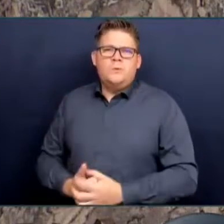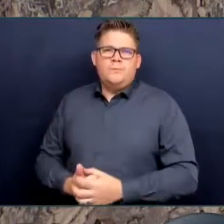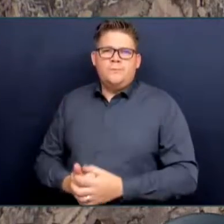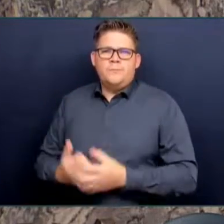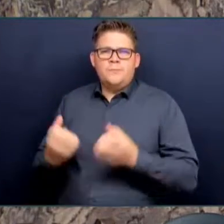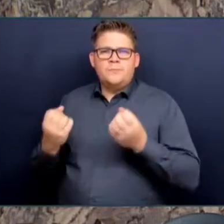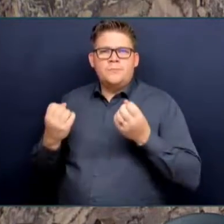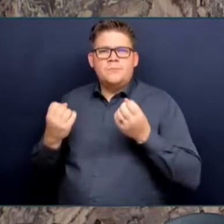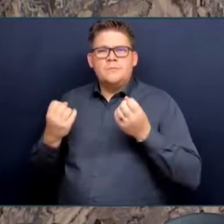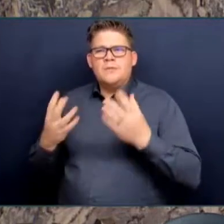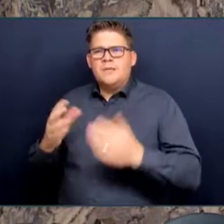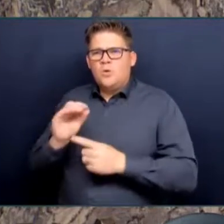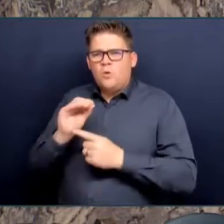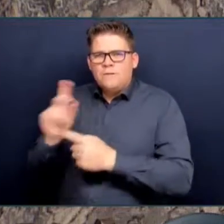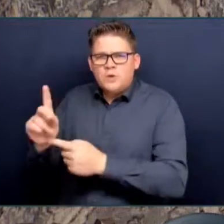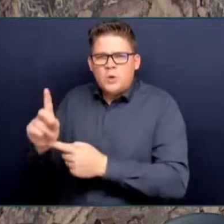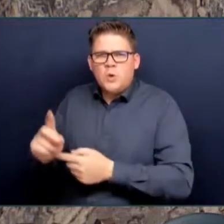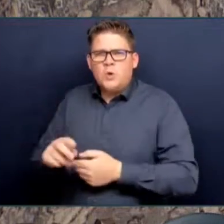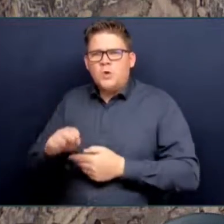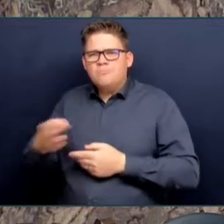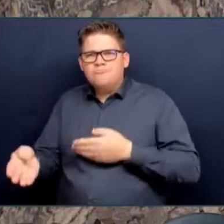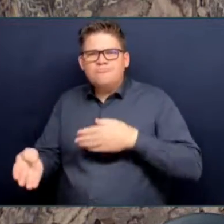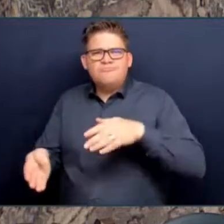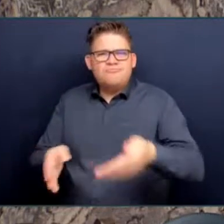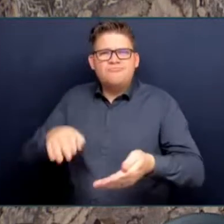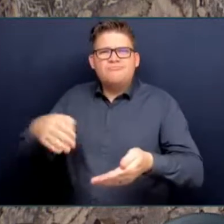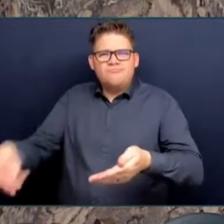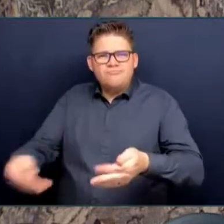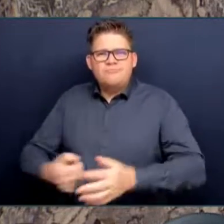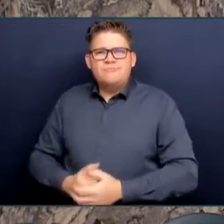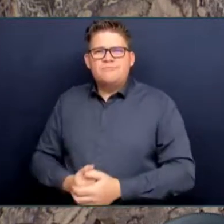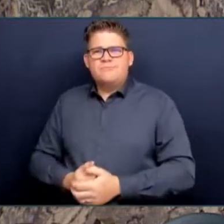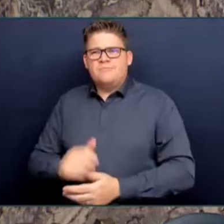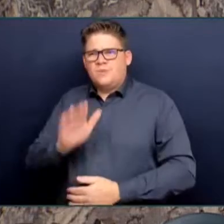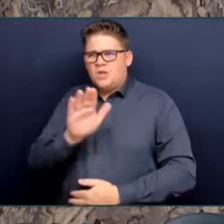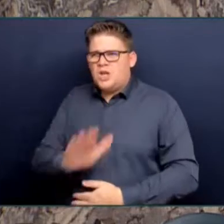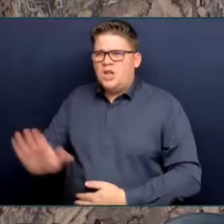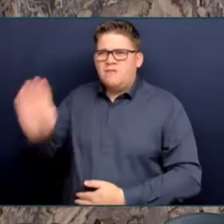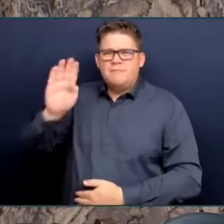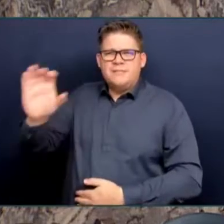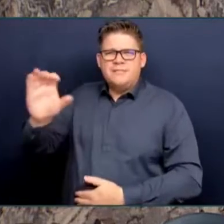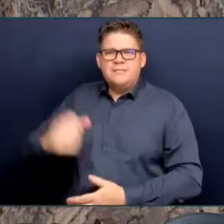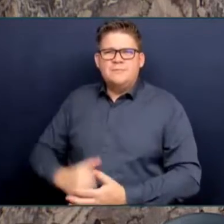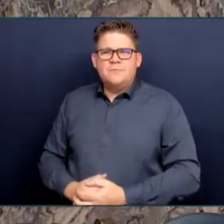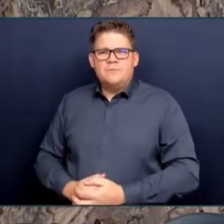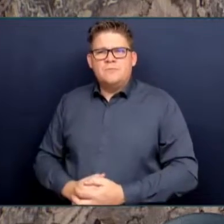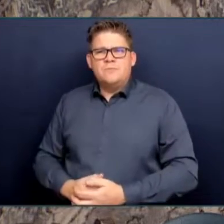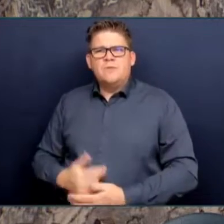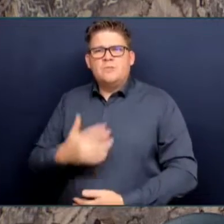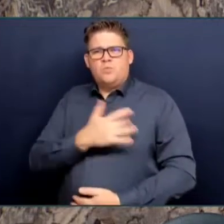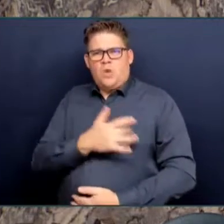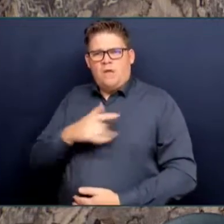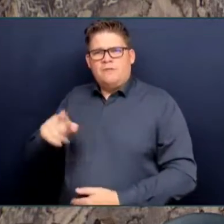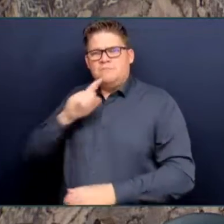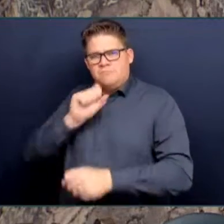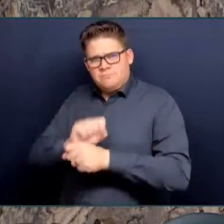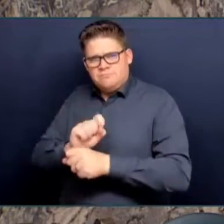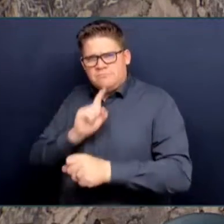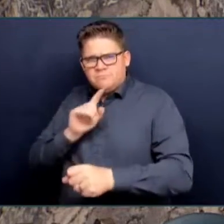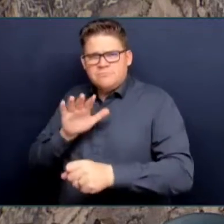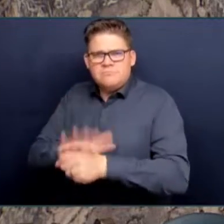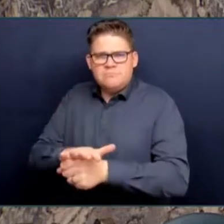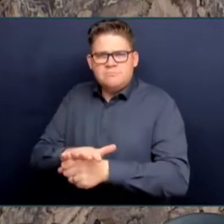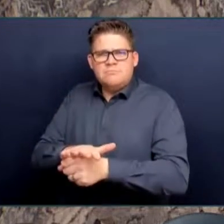Columbia as a result. We also pledge to continue to fight the stigma of addiction together. Addiction is